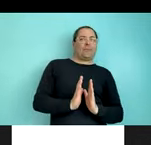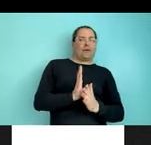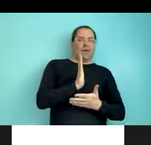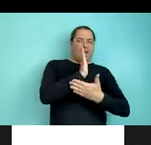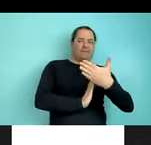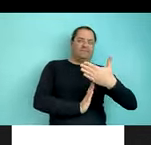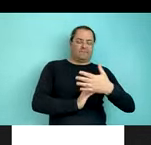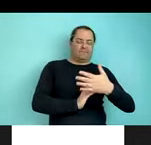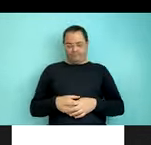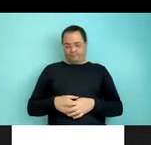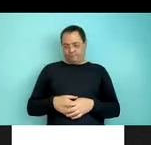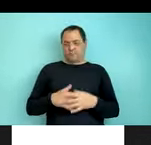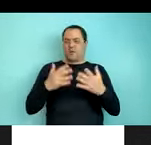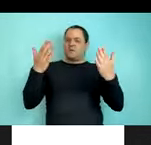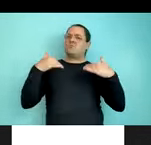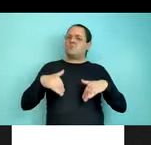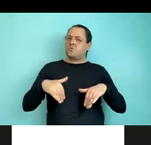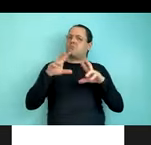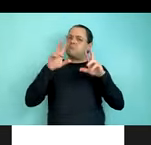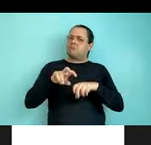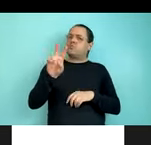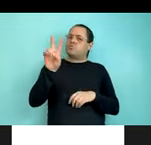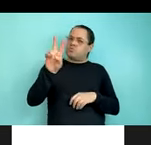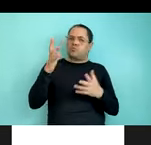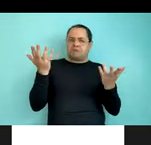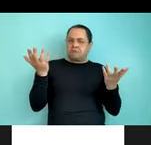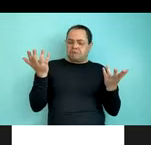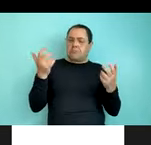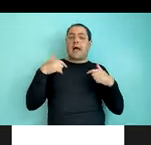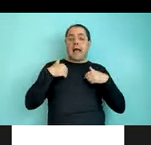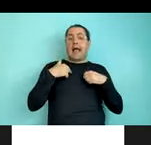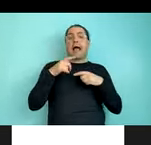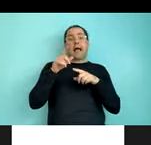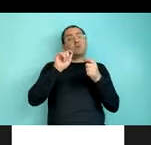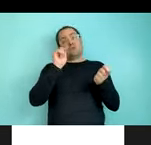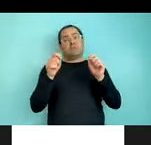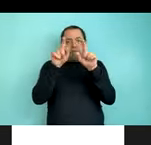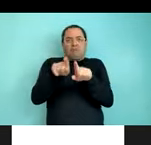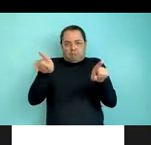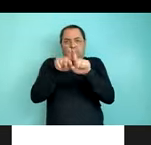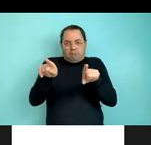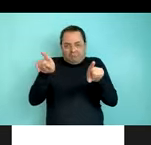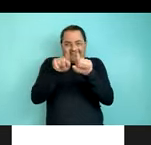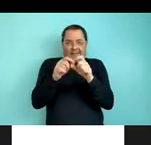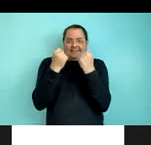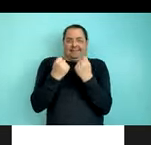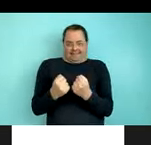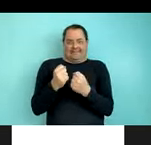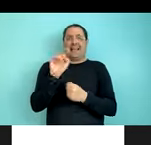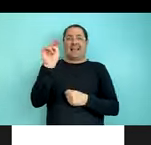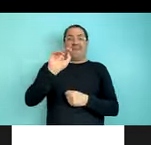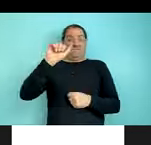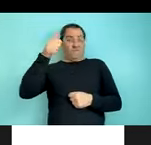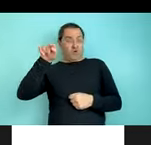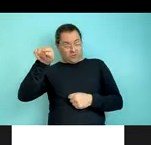So what did we find from study two? Well, we showed that people regularized towards the noun first order more willingly than in the noun last